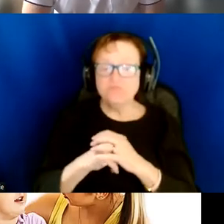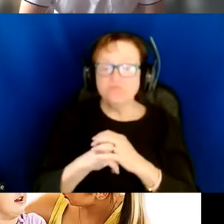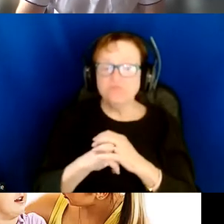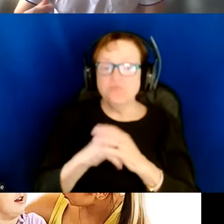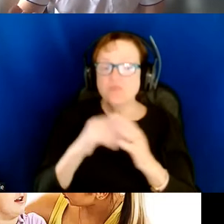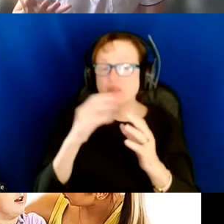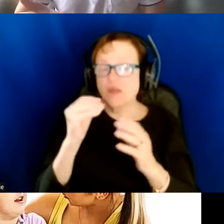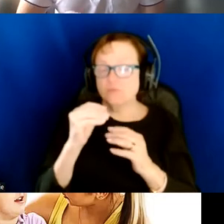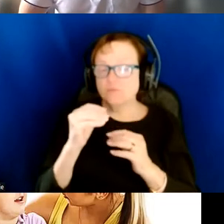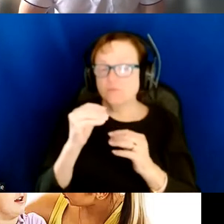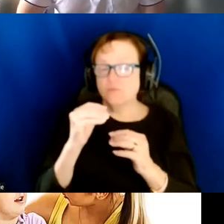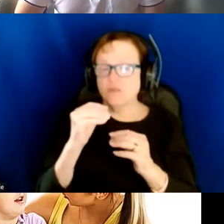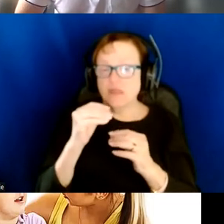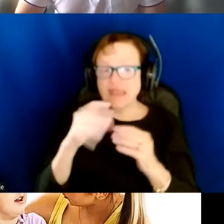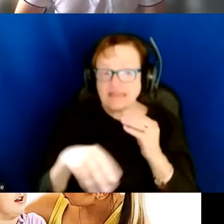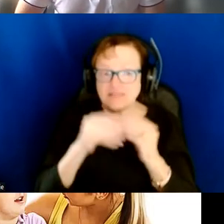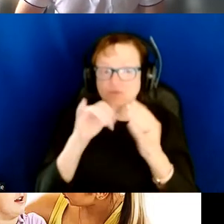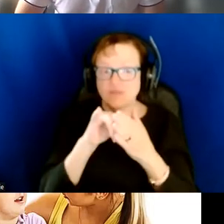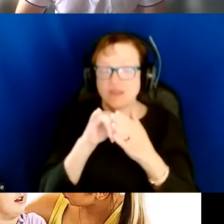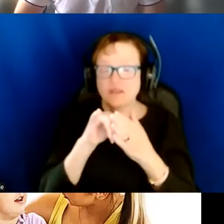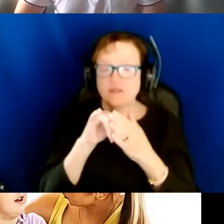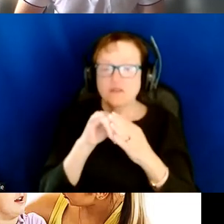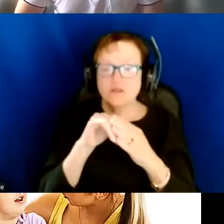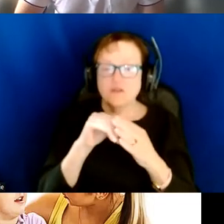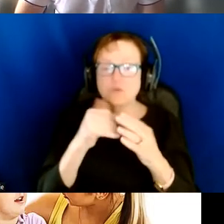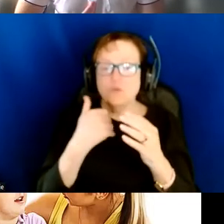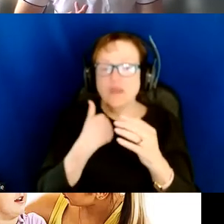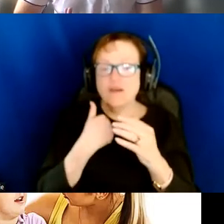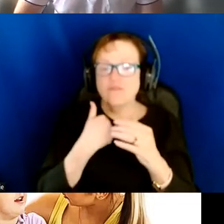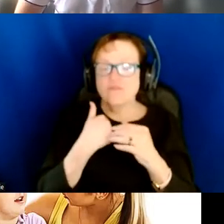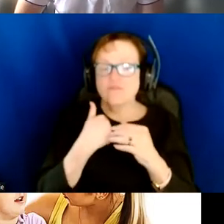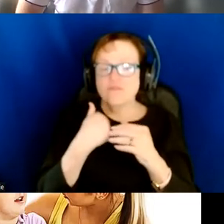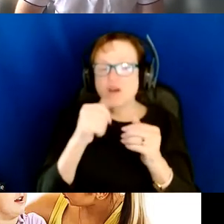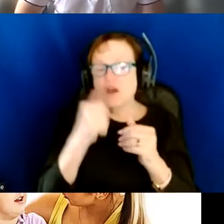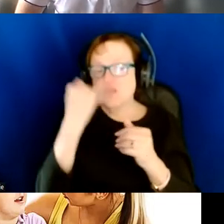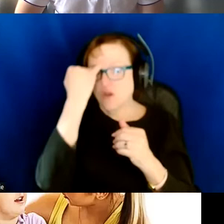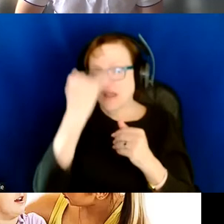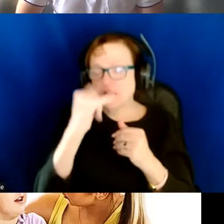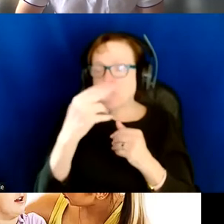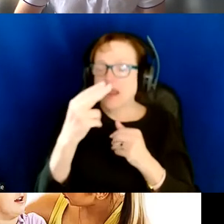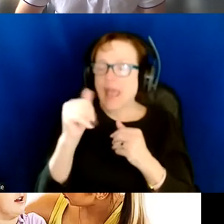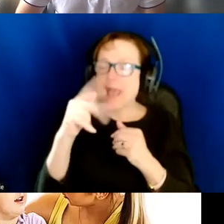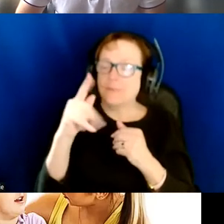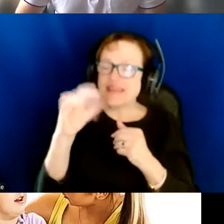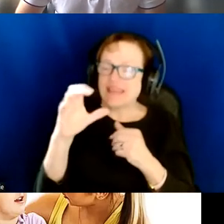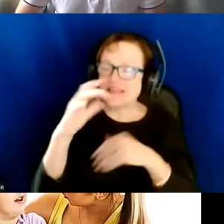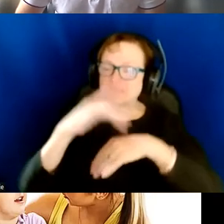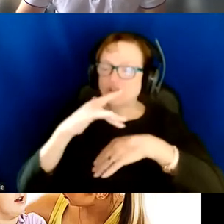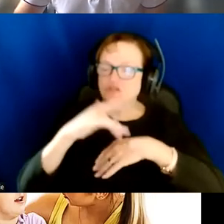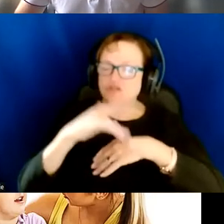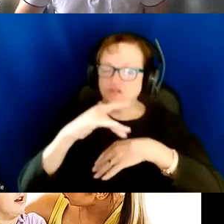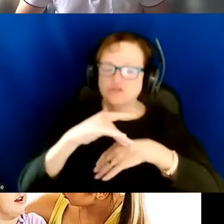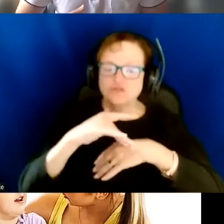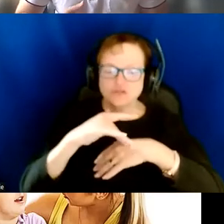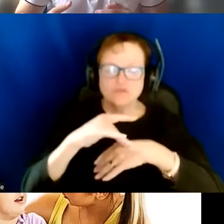And in addition to them, we have another idea, so-called haptic guidance. The middle panel